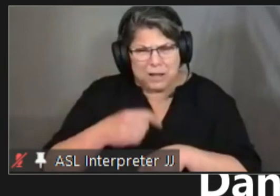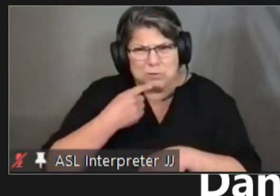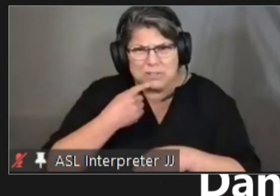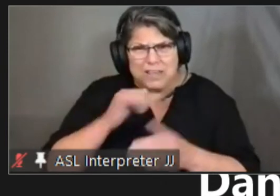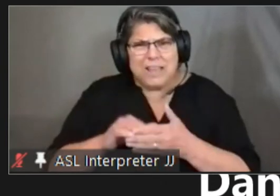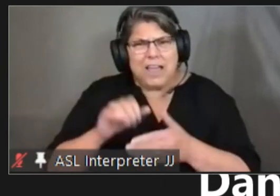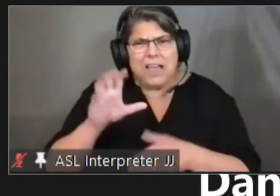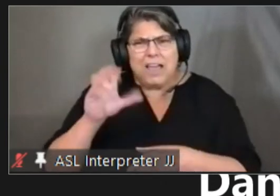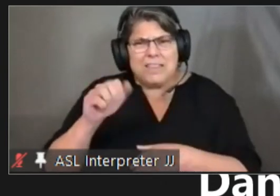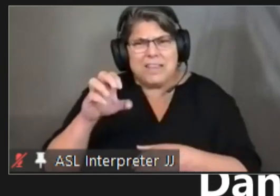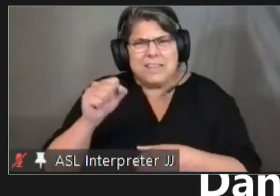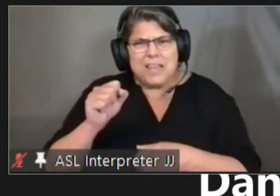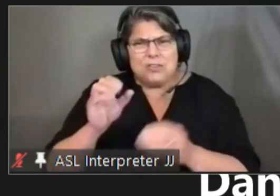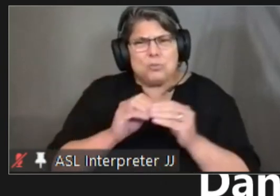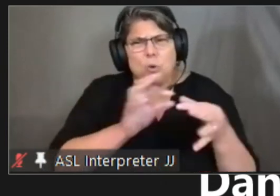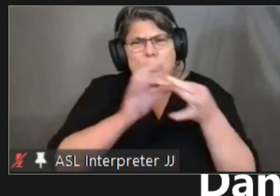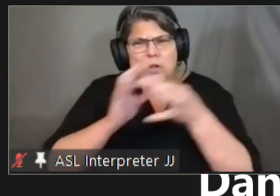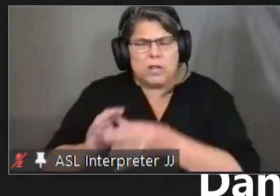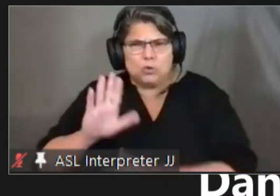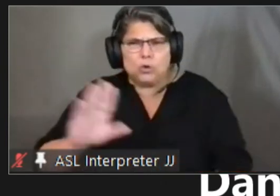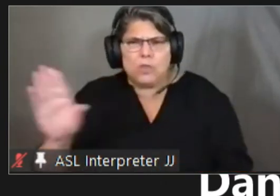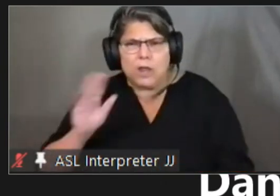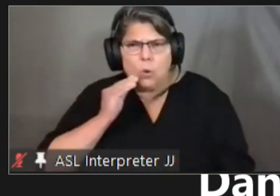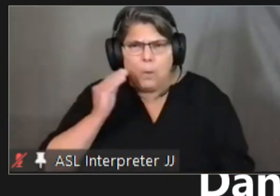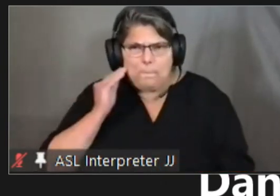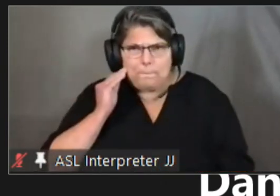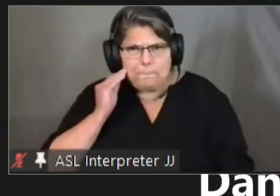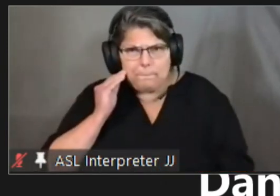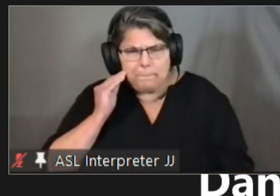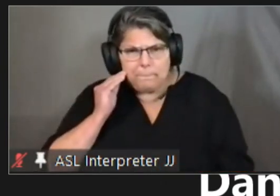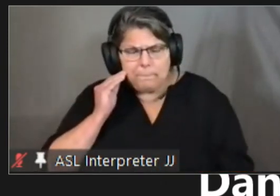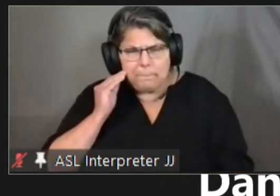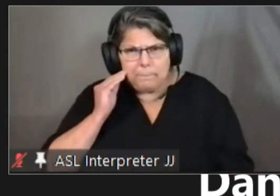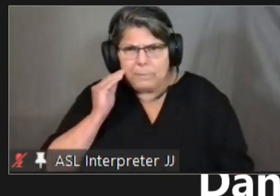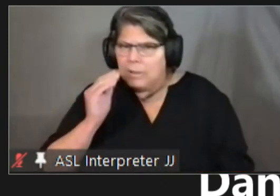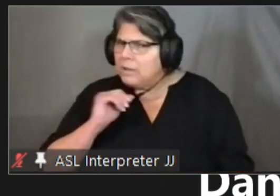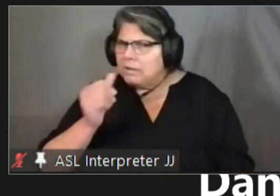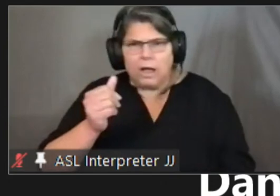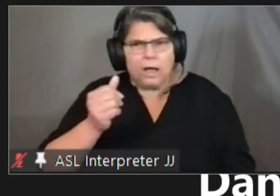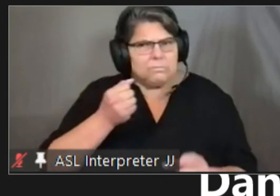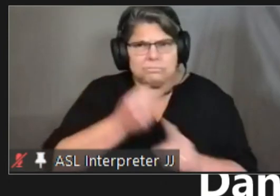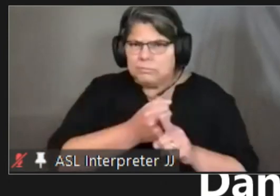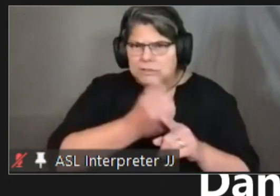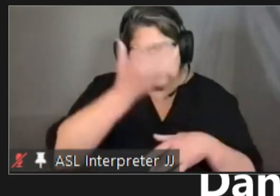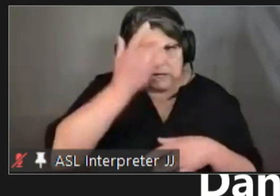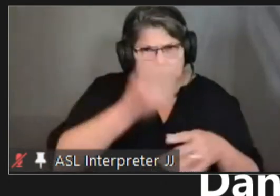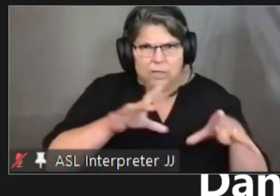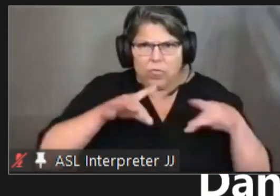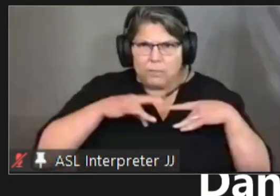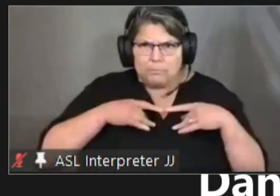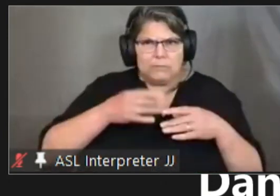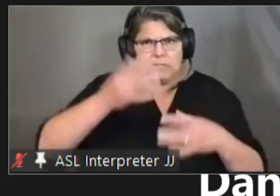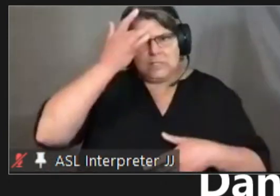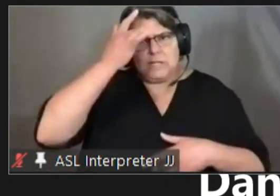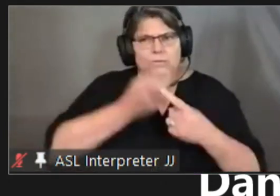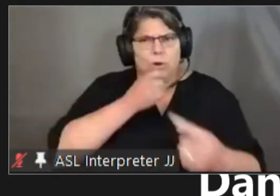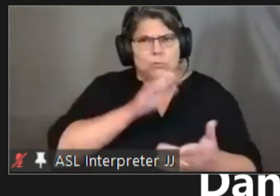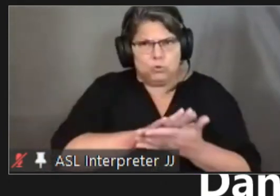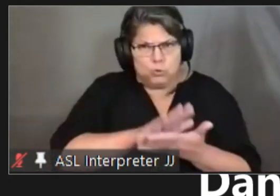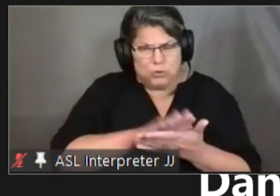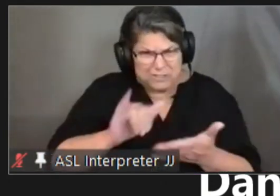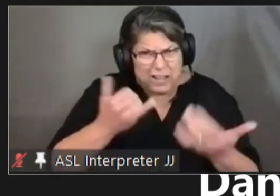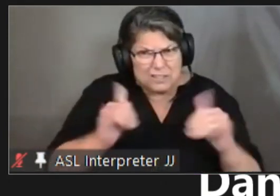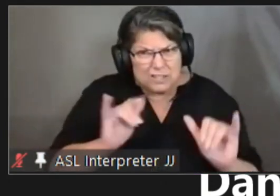related to the household versus getting it at the school is that still accurate all around